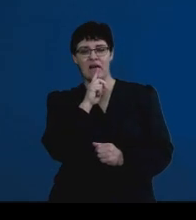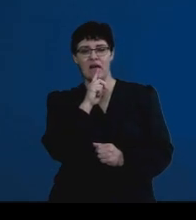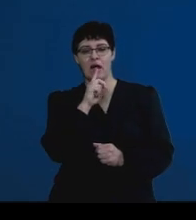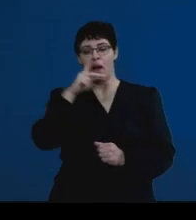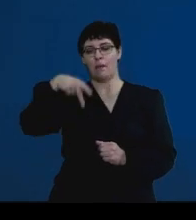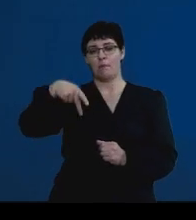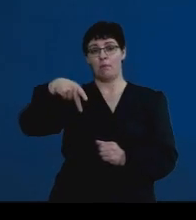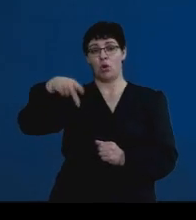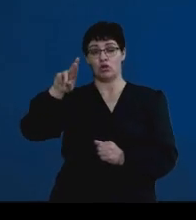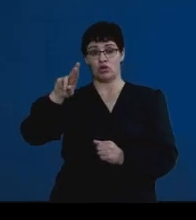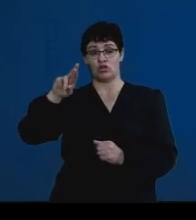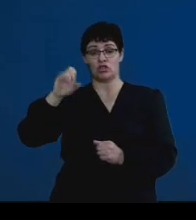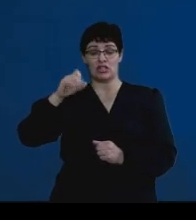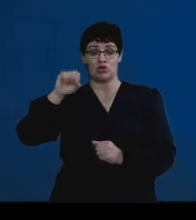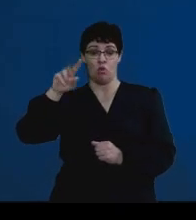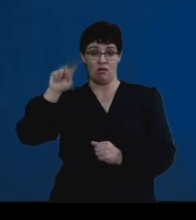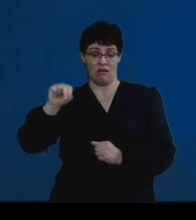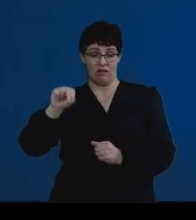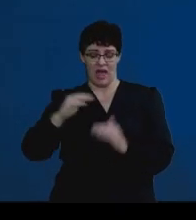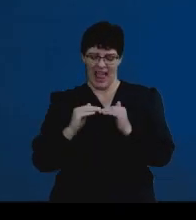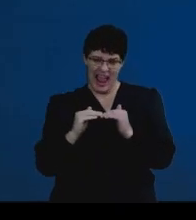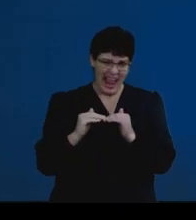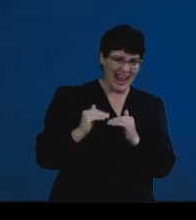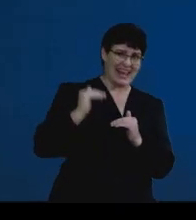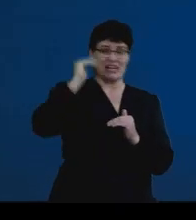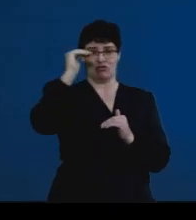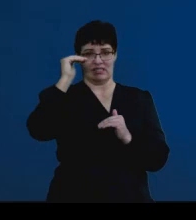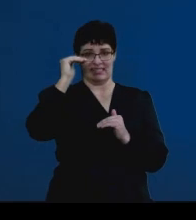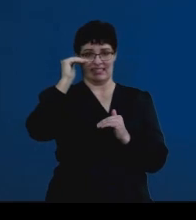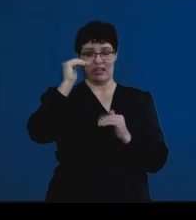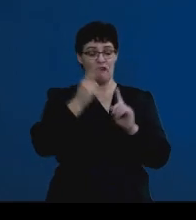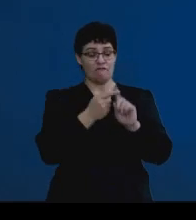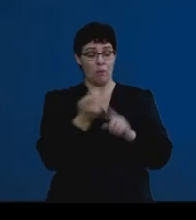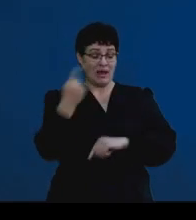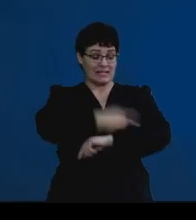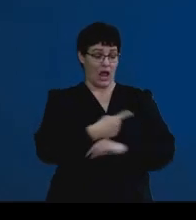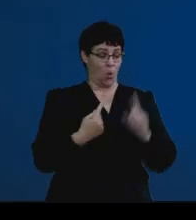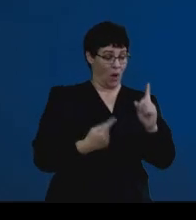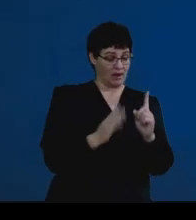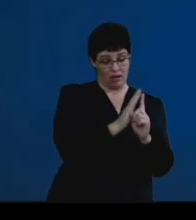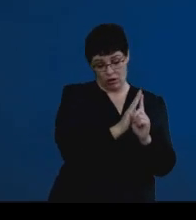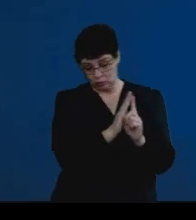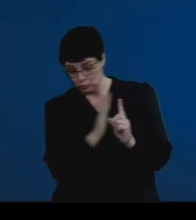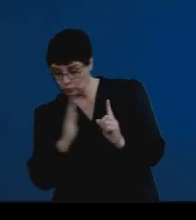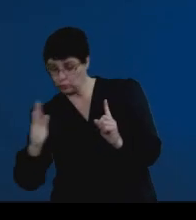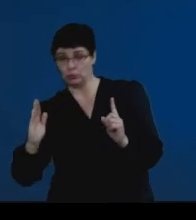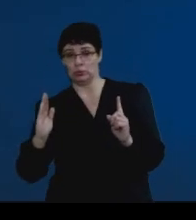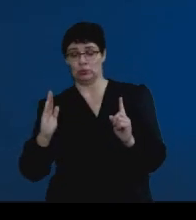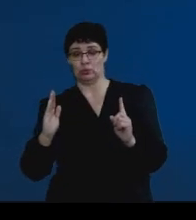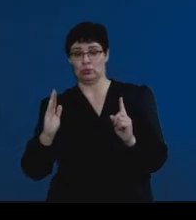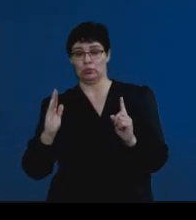progesterone right immediately from day 1 all the way to about day,